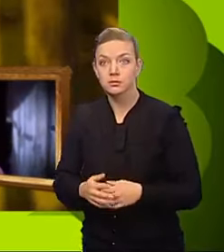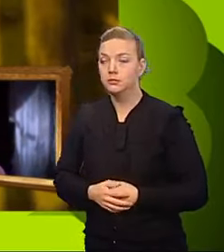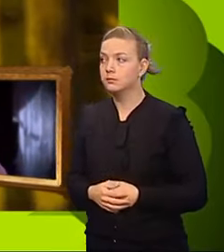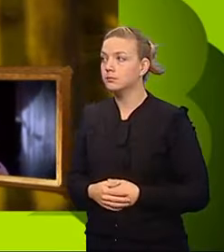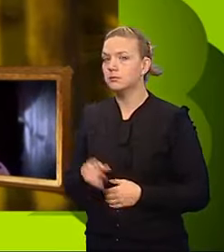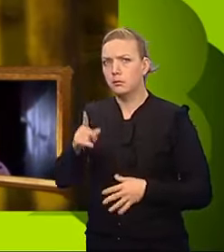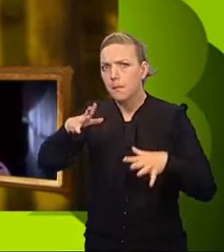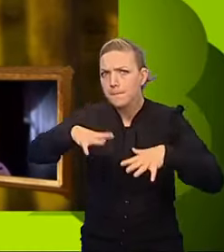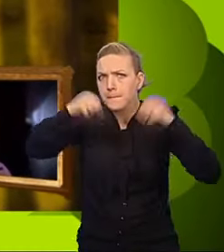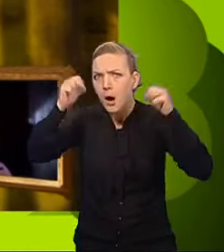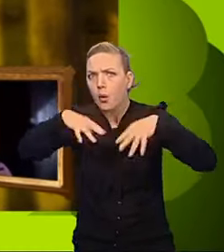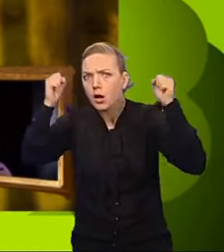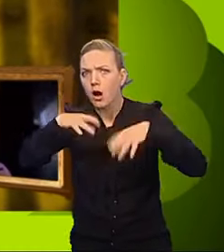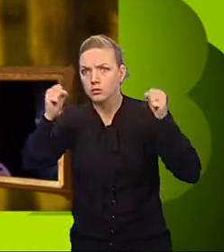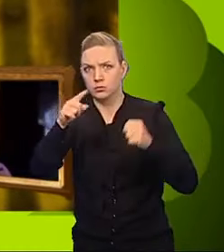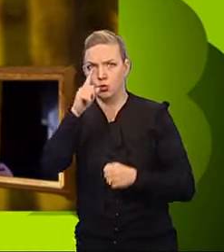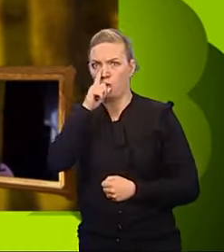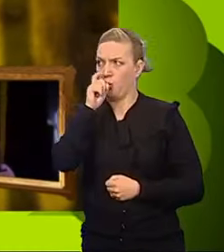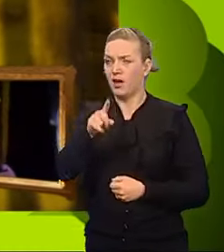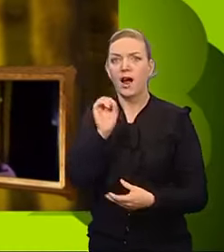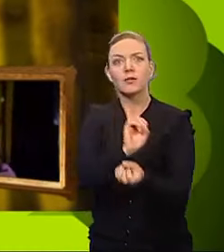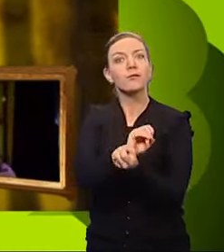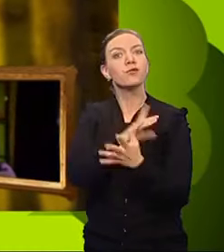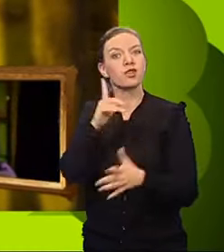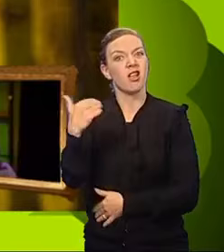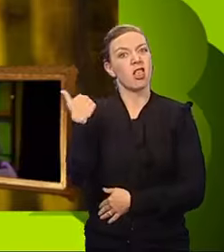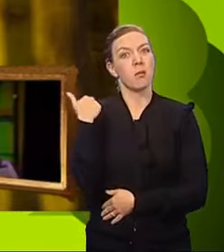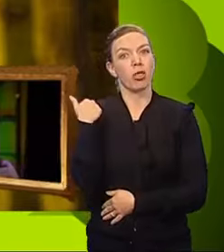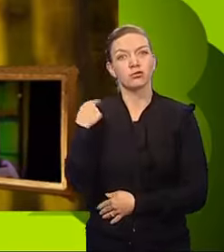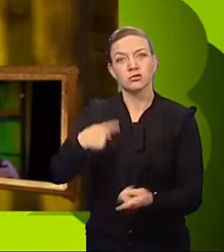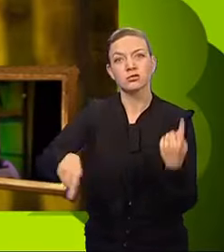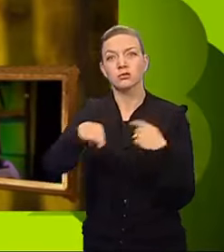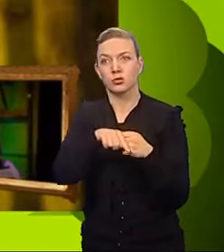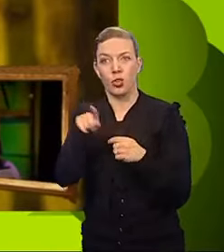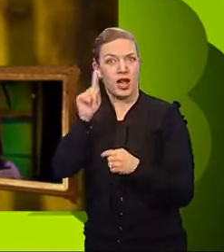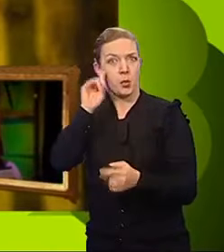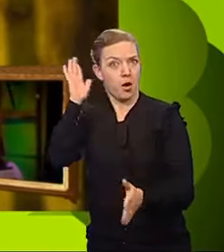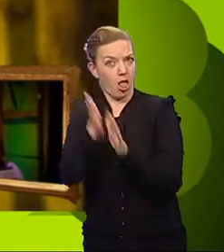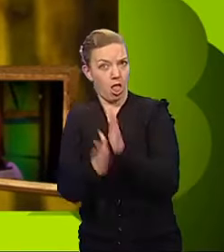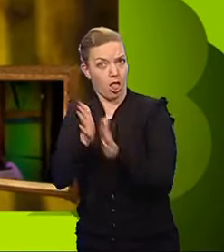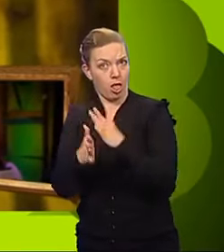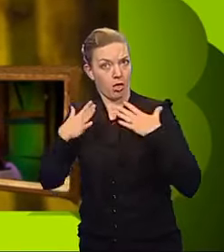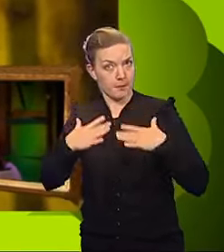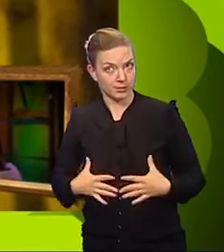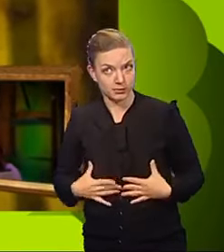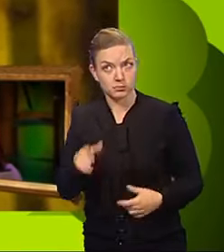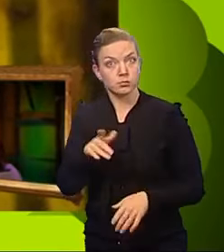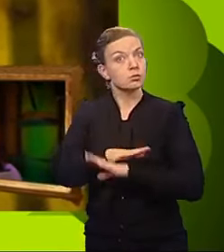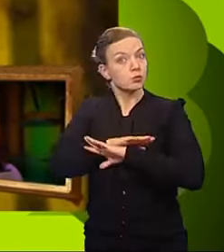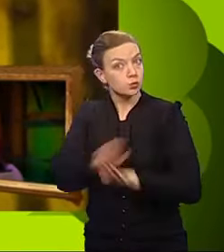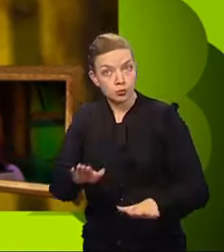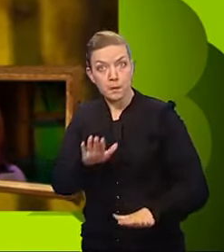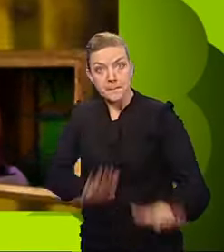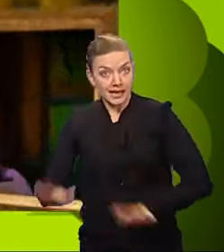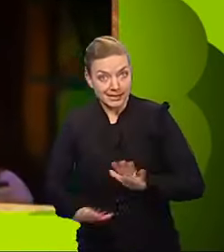During the power cuts, you can release the botherers and they will seek to destroy the body. Do not